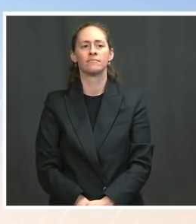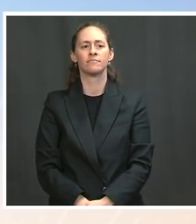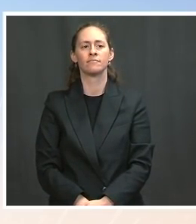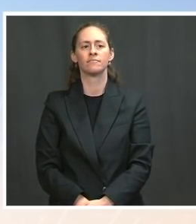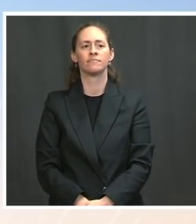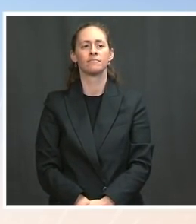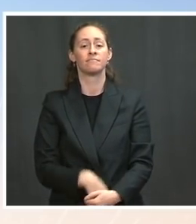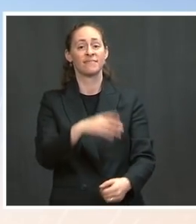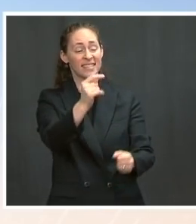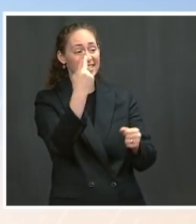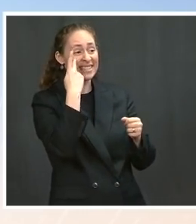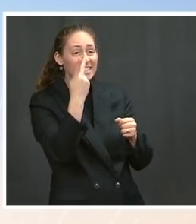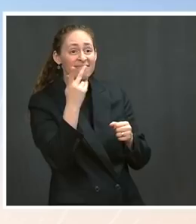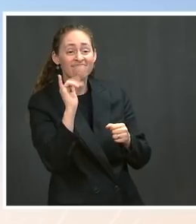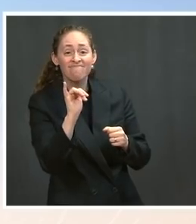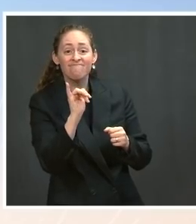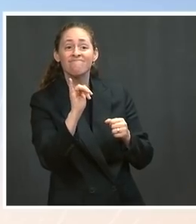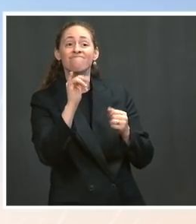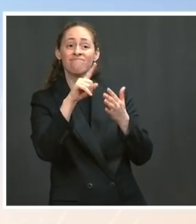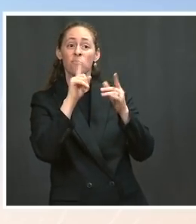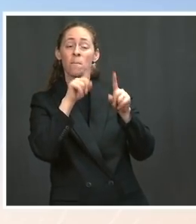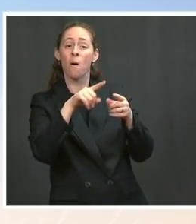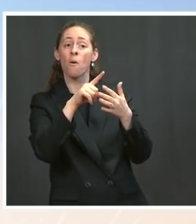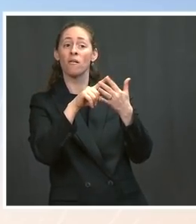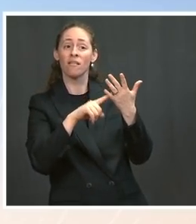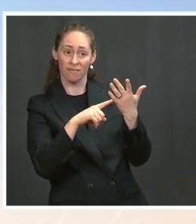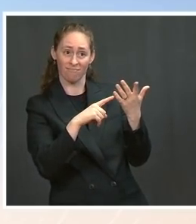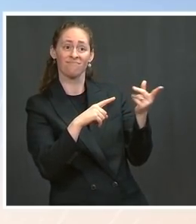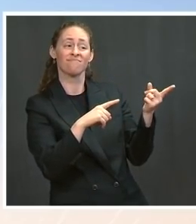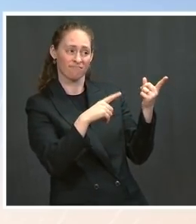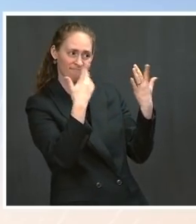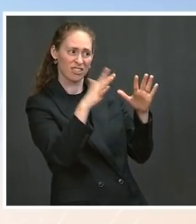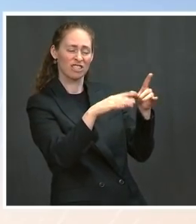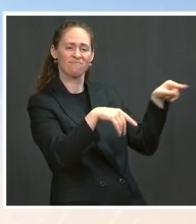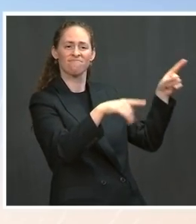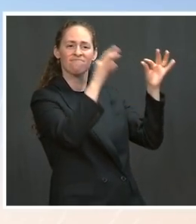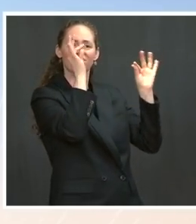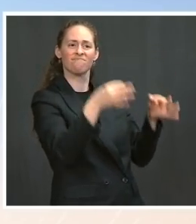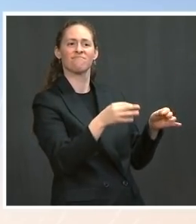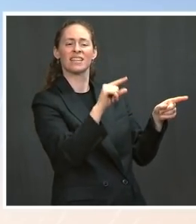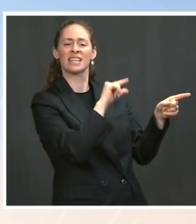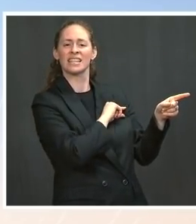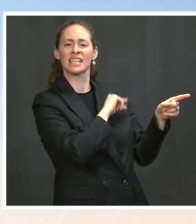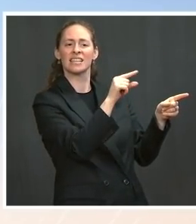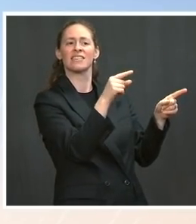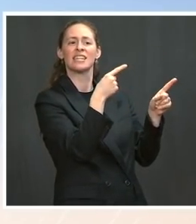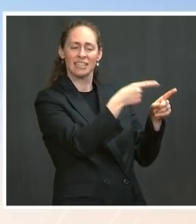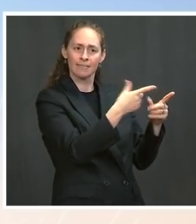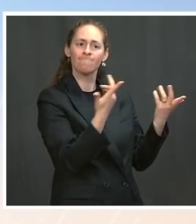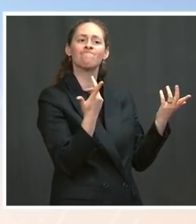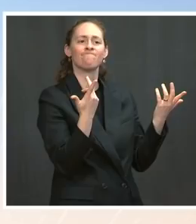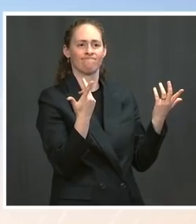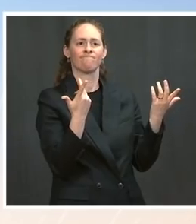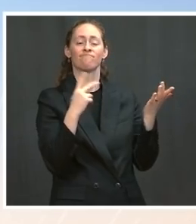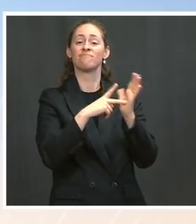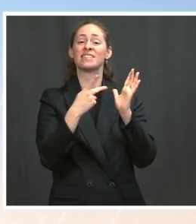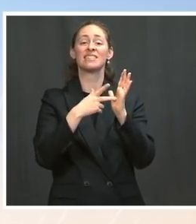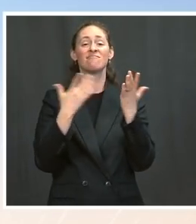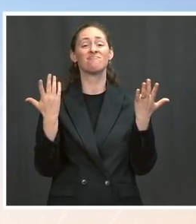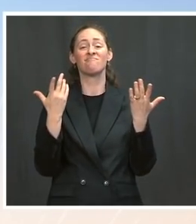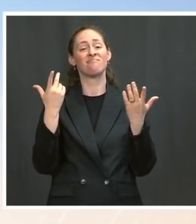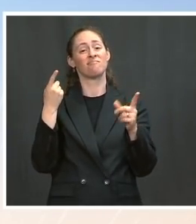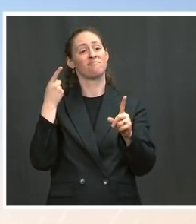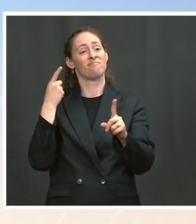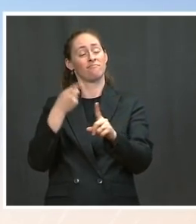verdict in the Chauvin case just a few weeks ago, that there's still more that needs to be done. While that was a moment of justice,